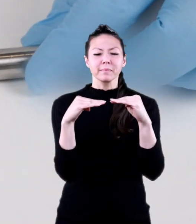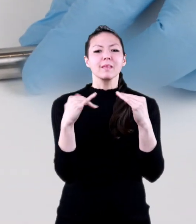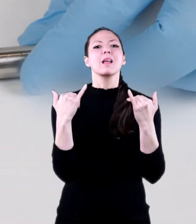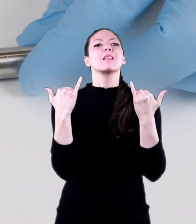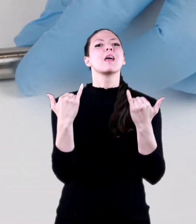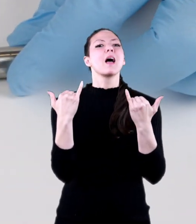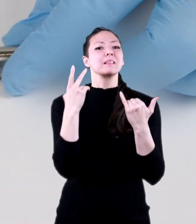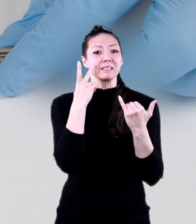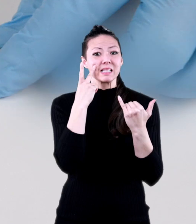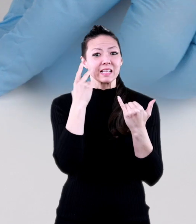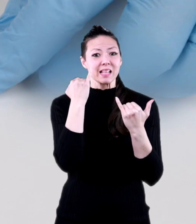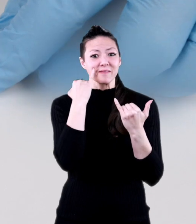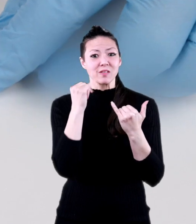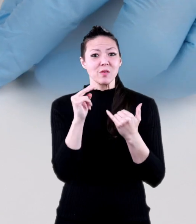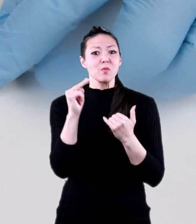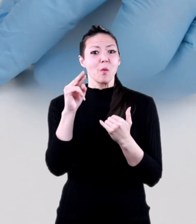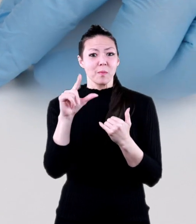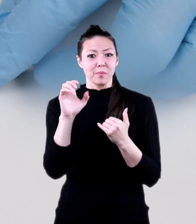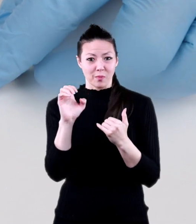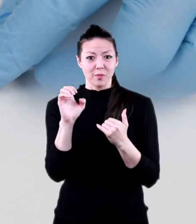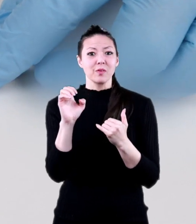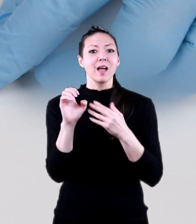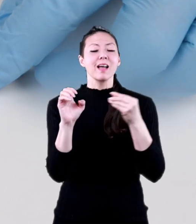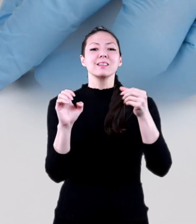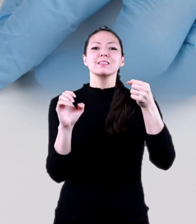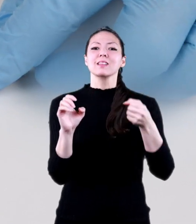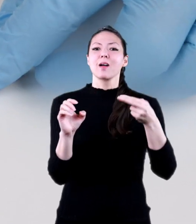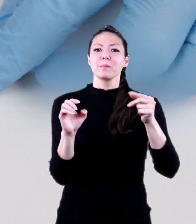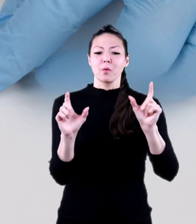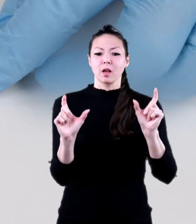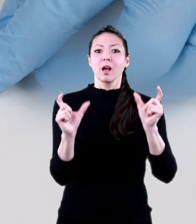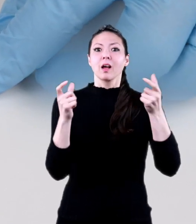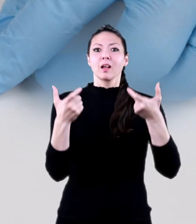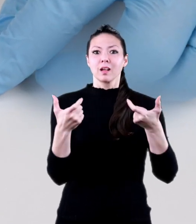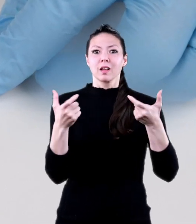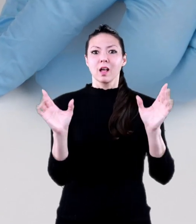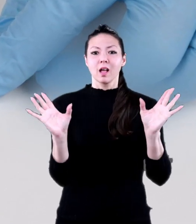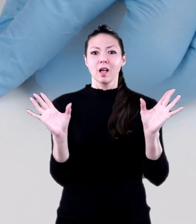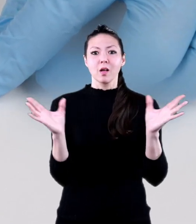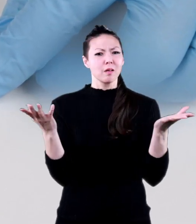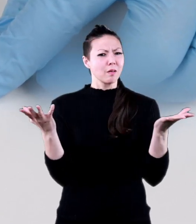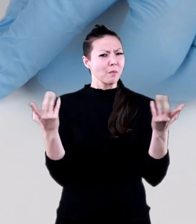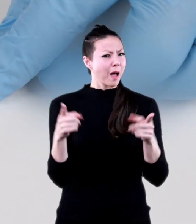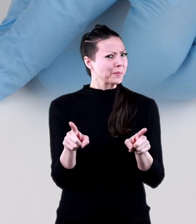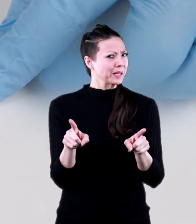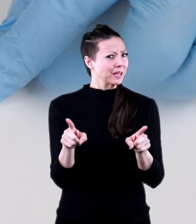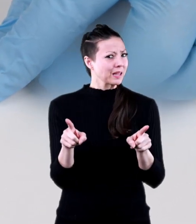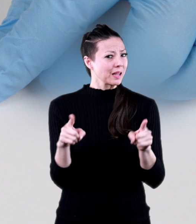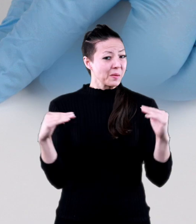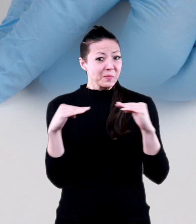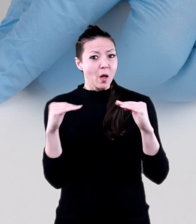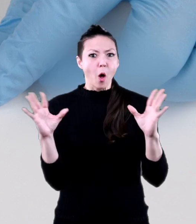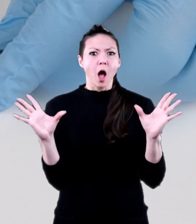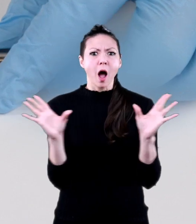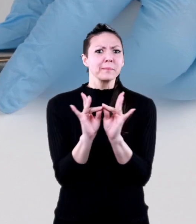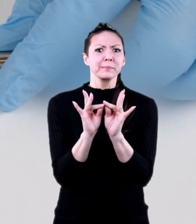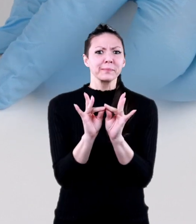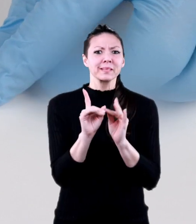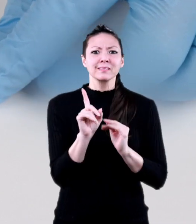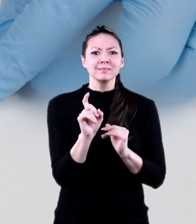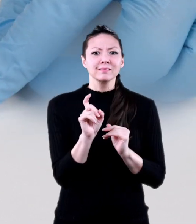Now, let's try putting a North Pole and a South Pole together. Can you guess what is about to happen?